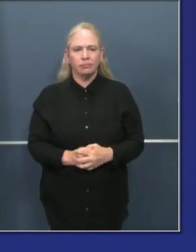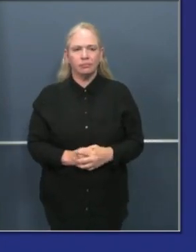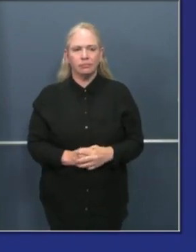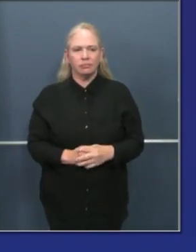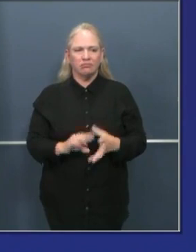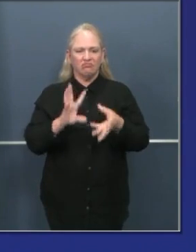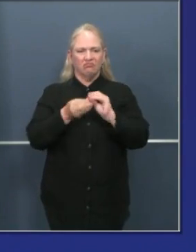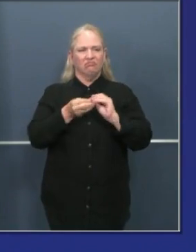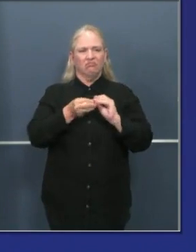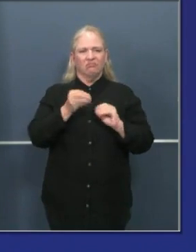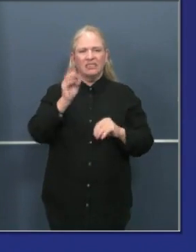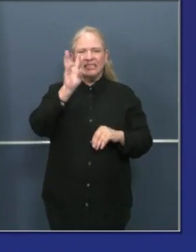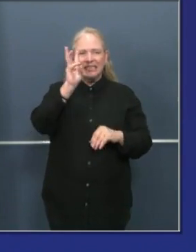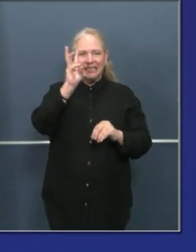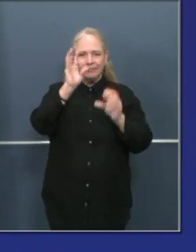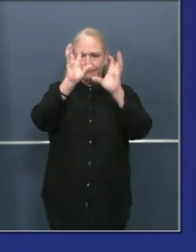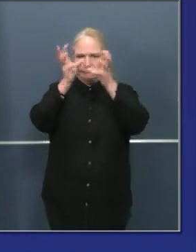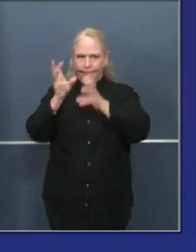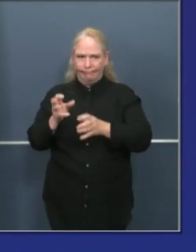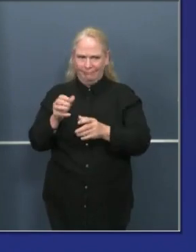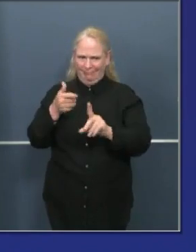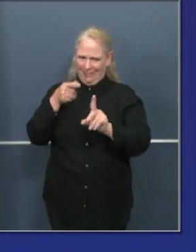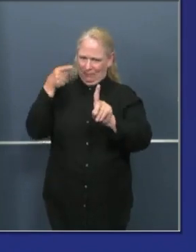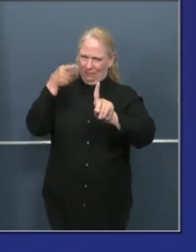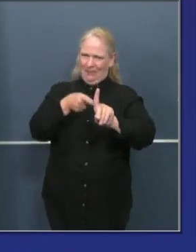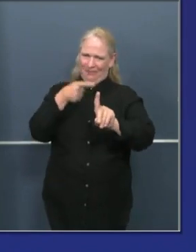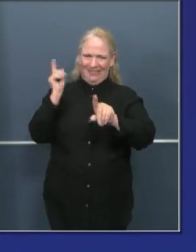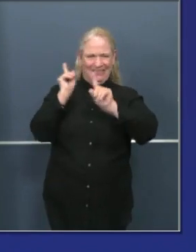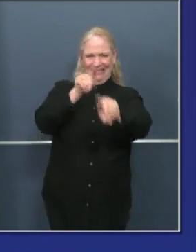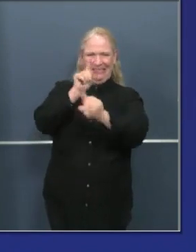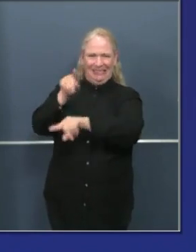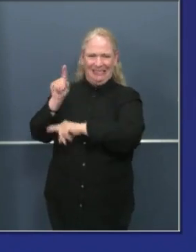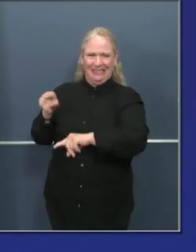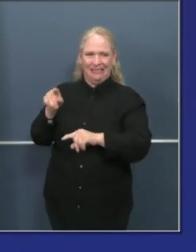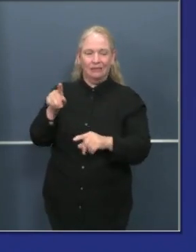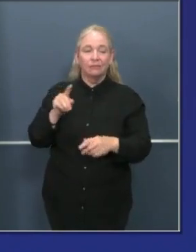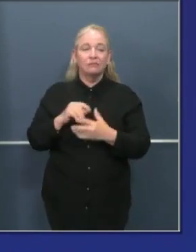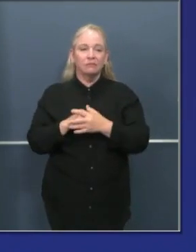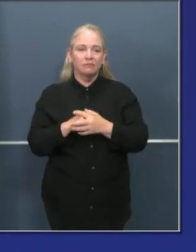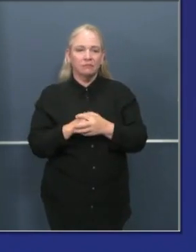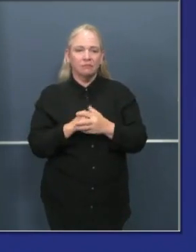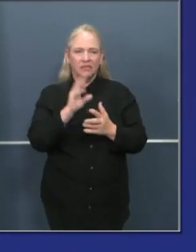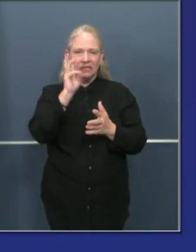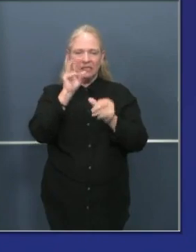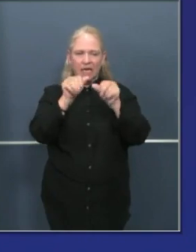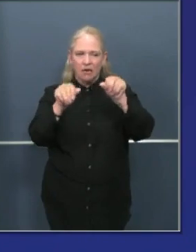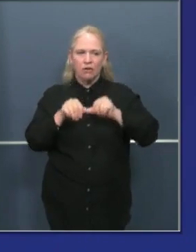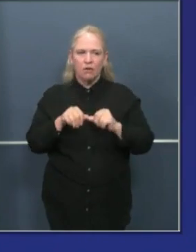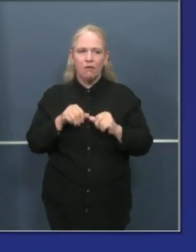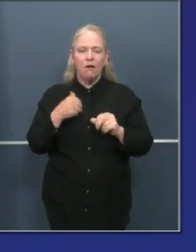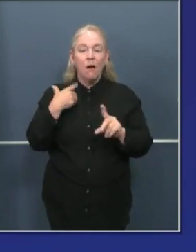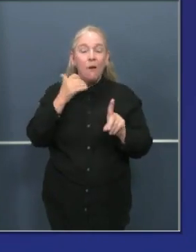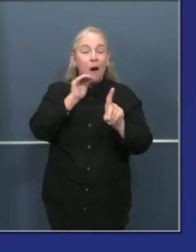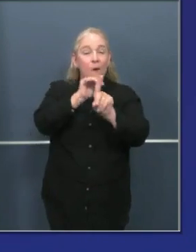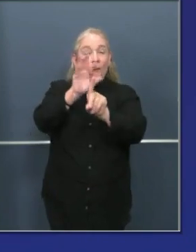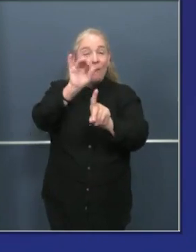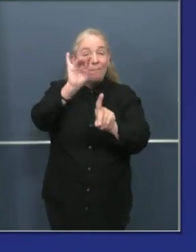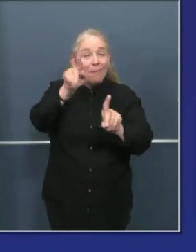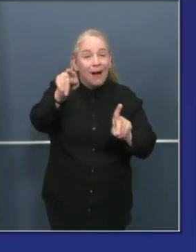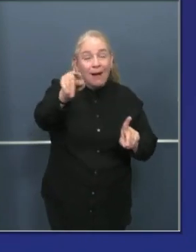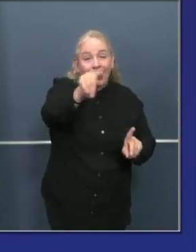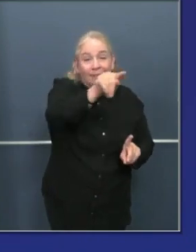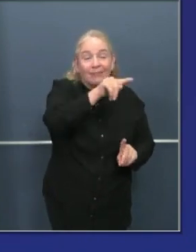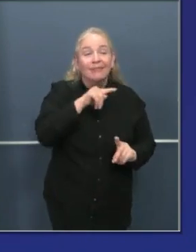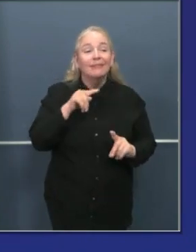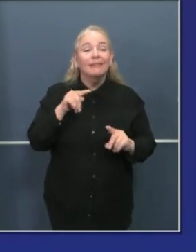key regions in the state of California over the weekend. Our focus, again, is to remind people that we have put forward